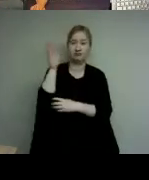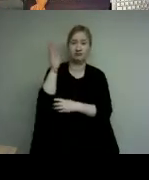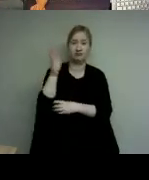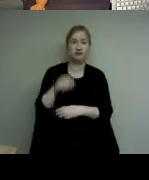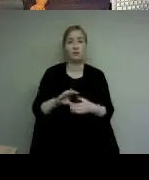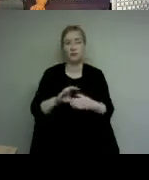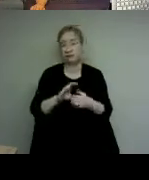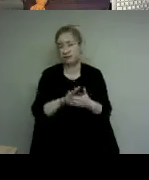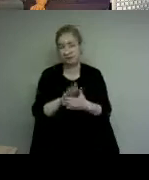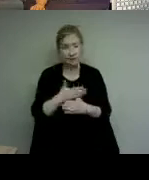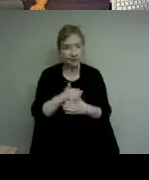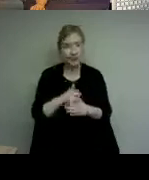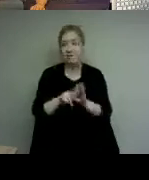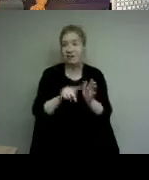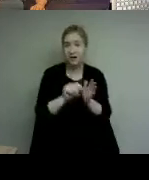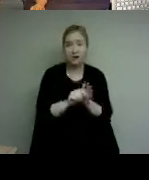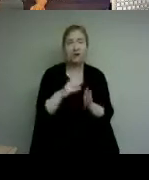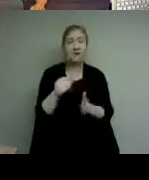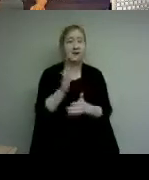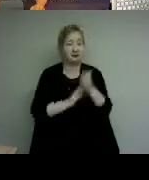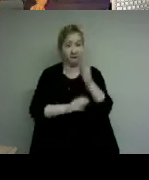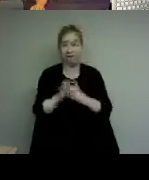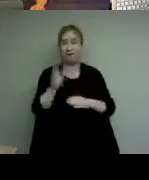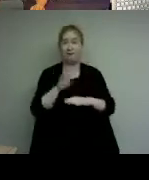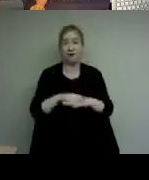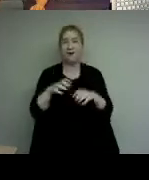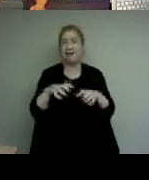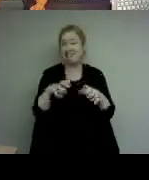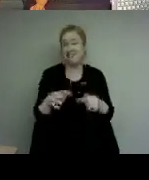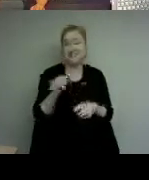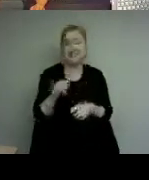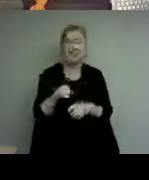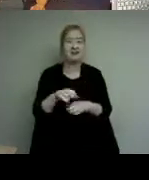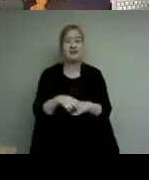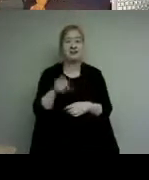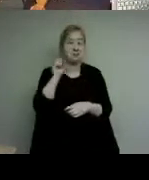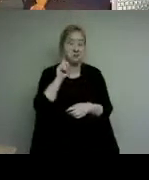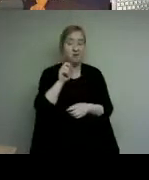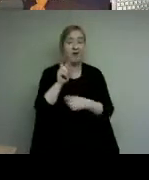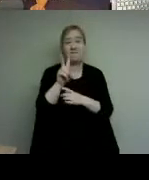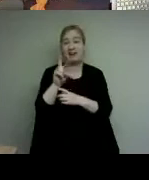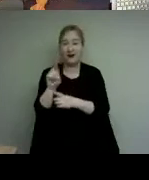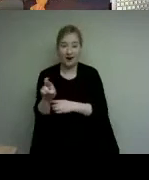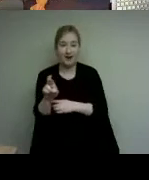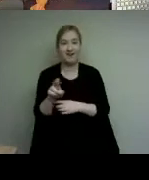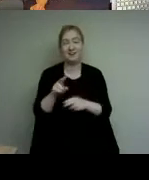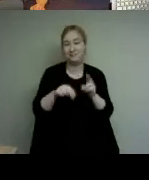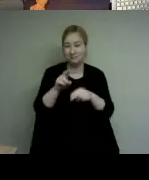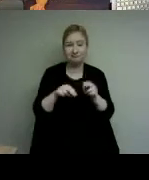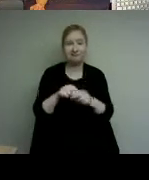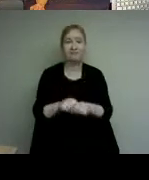videos and using hands-on activities such as the crane simulator to demonstrate what a life in construction can offer people in indigenous